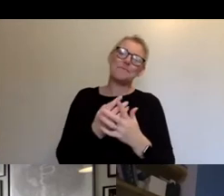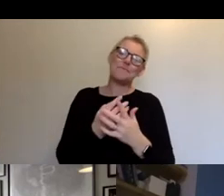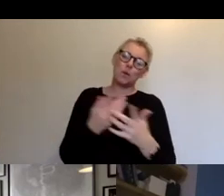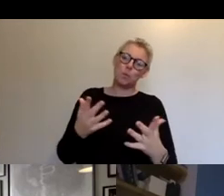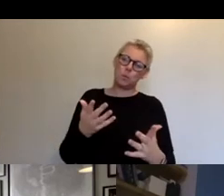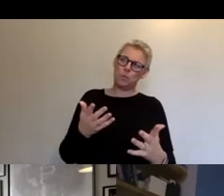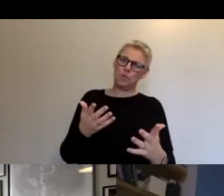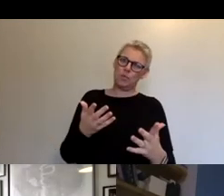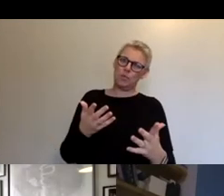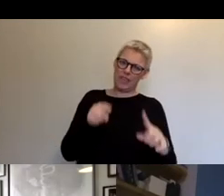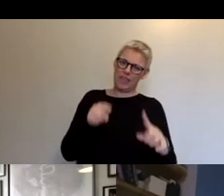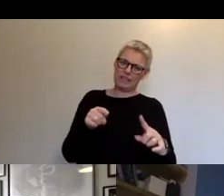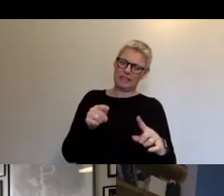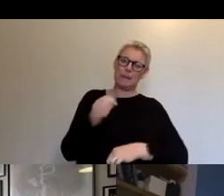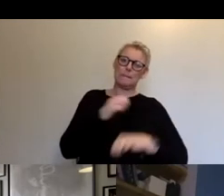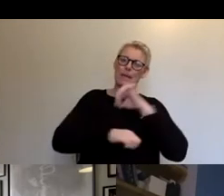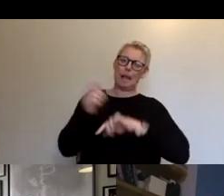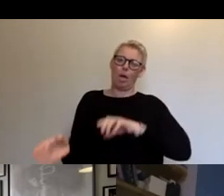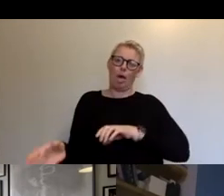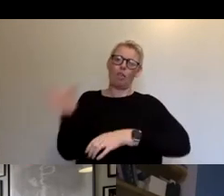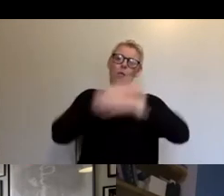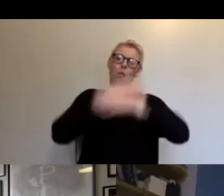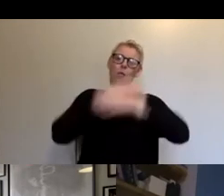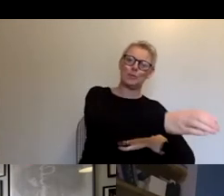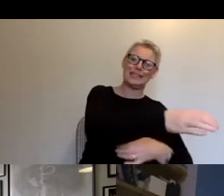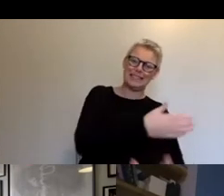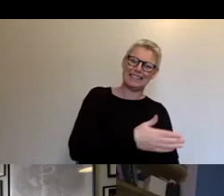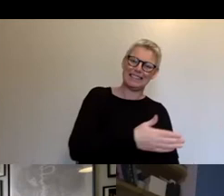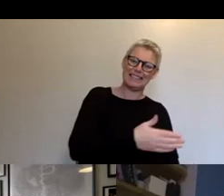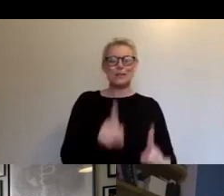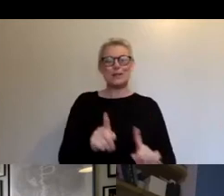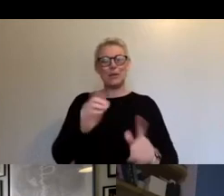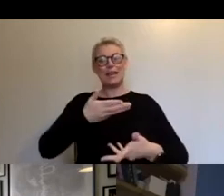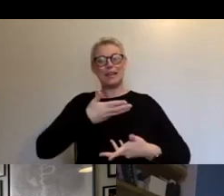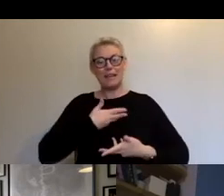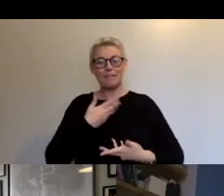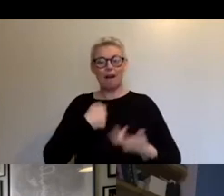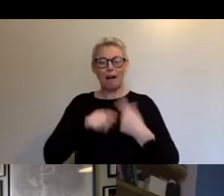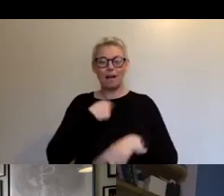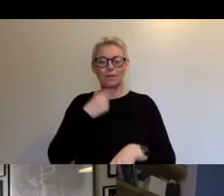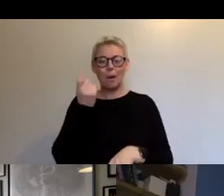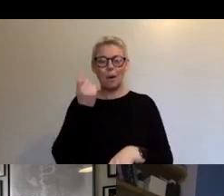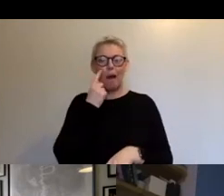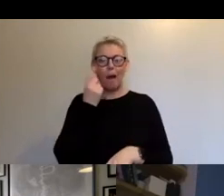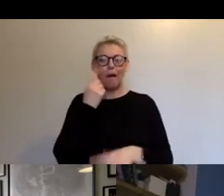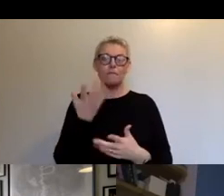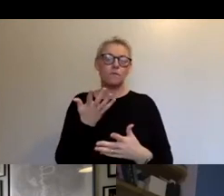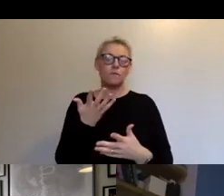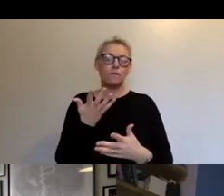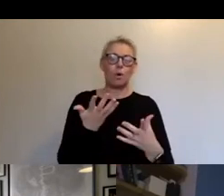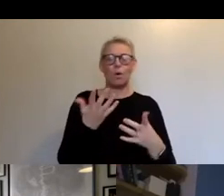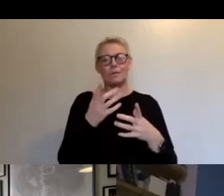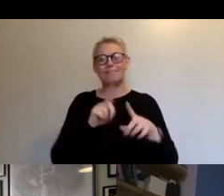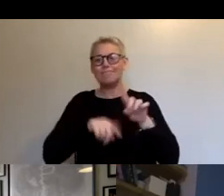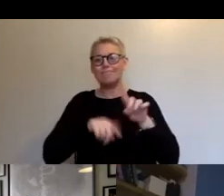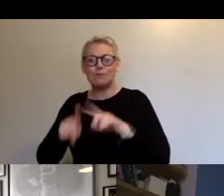Channel allowed us to experiment with different formats. We had an online cooking demo, which I hosted, which